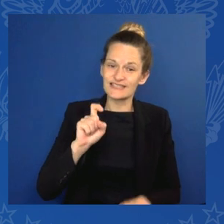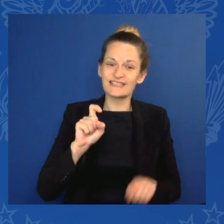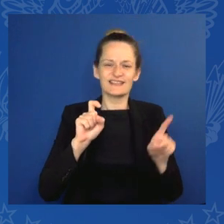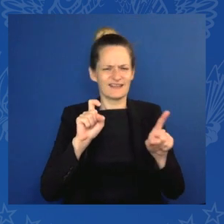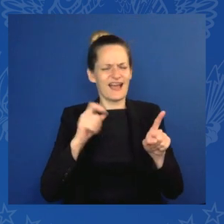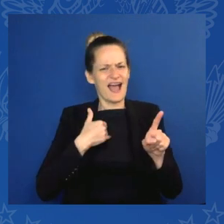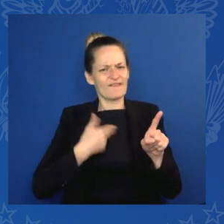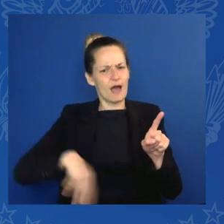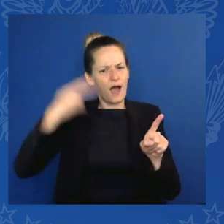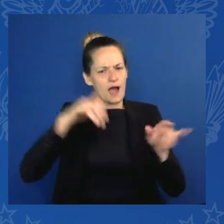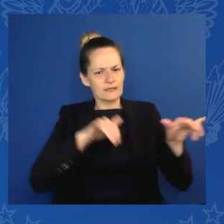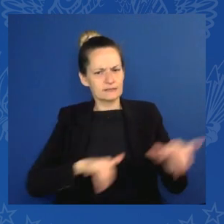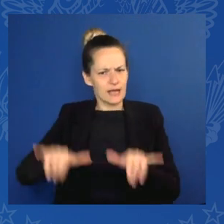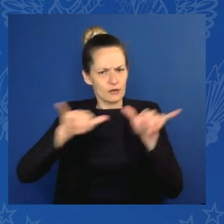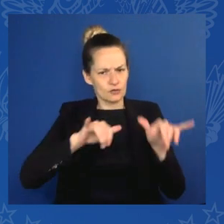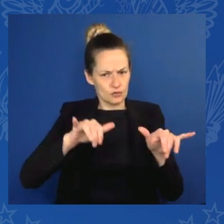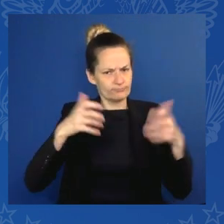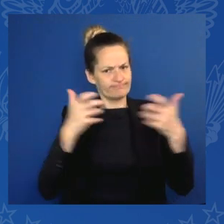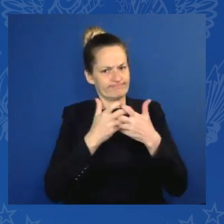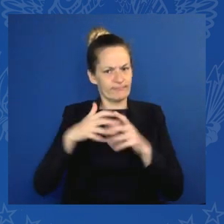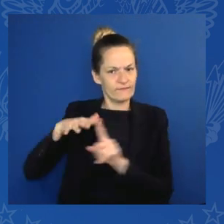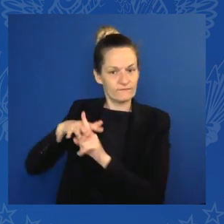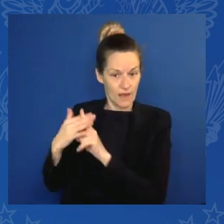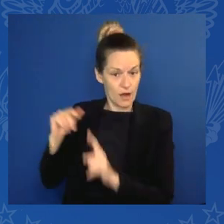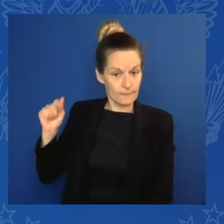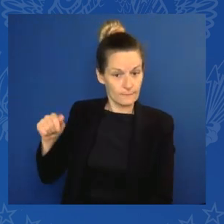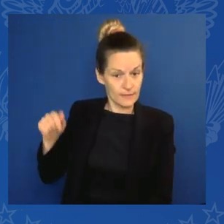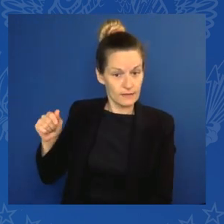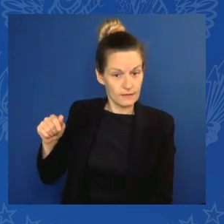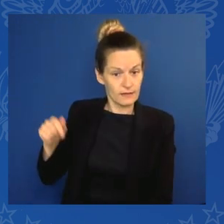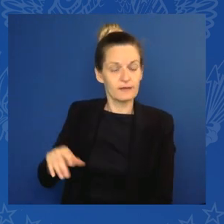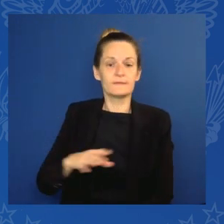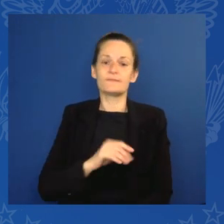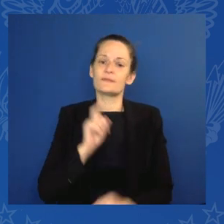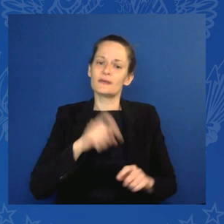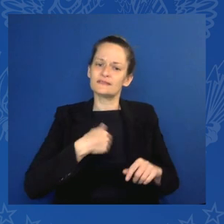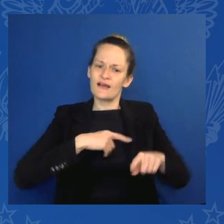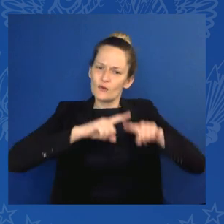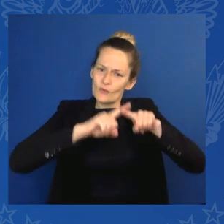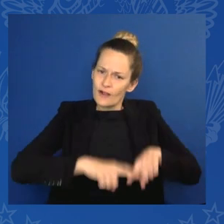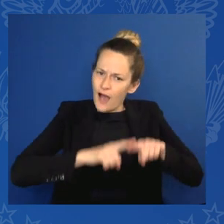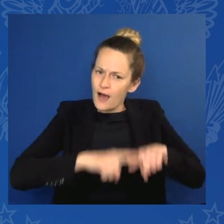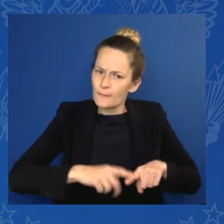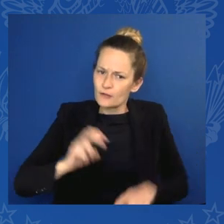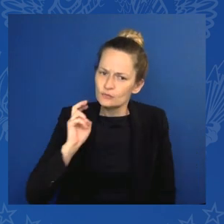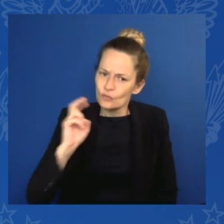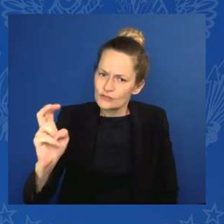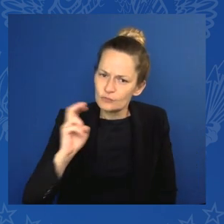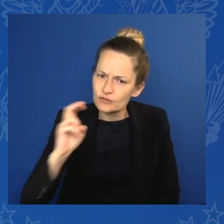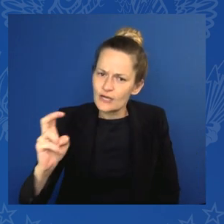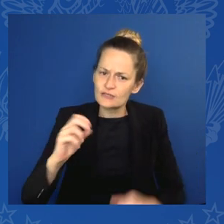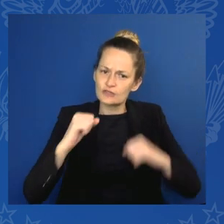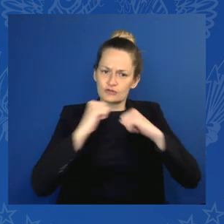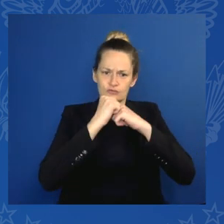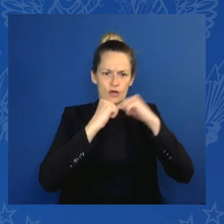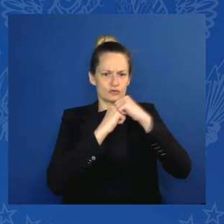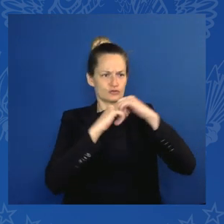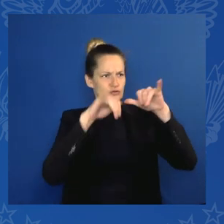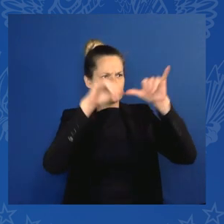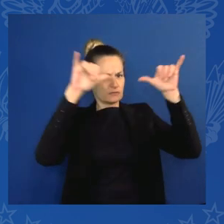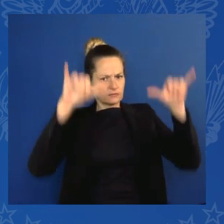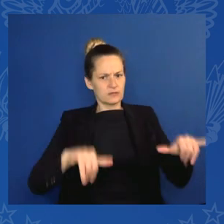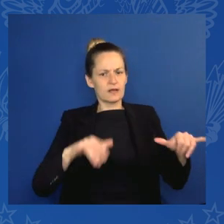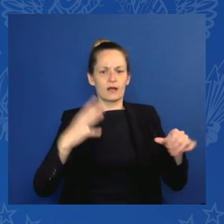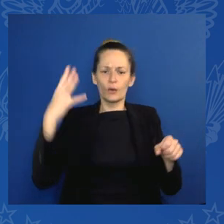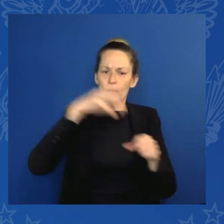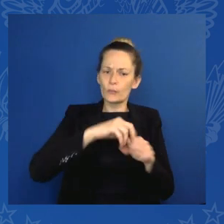transportation infrastructure, including railroads and ports, is essential to moving inputs for refining